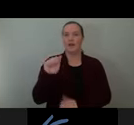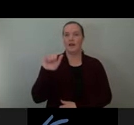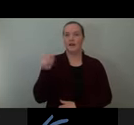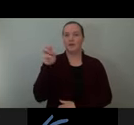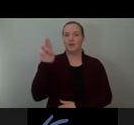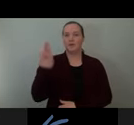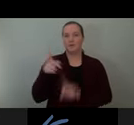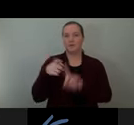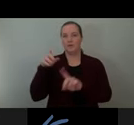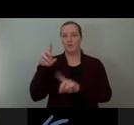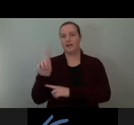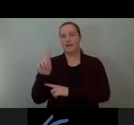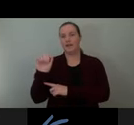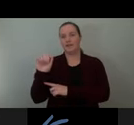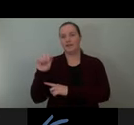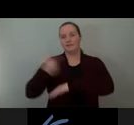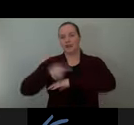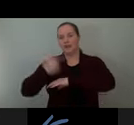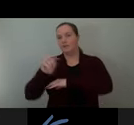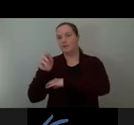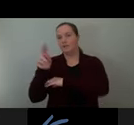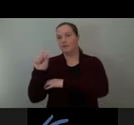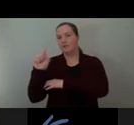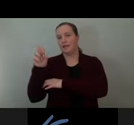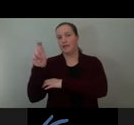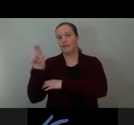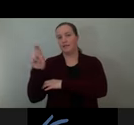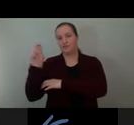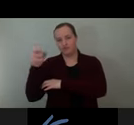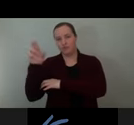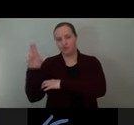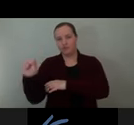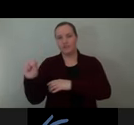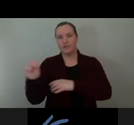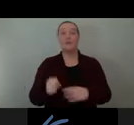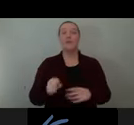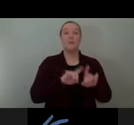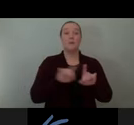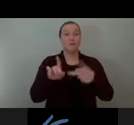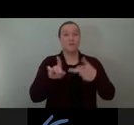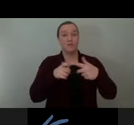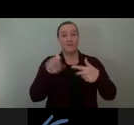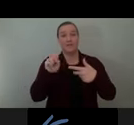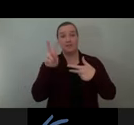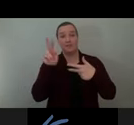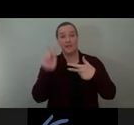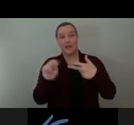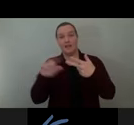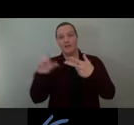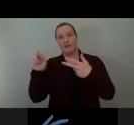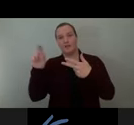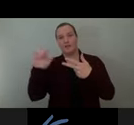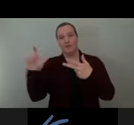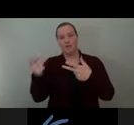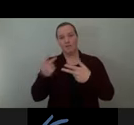SVN Architects and Planners from Toronto, as well as Montreal's Lateral Engineering firm to develop this proposal. Together, we're